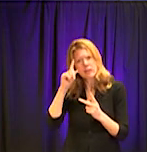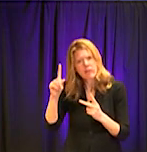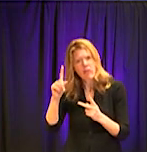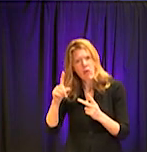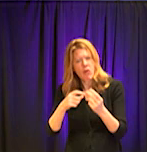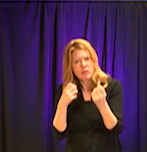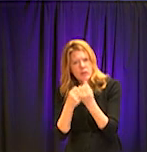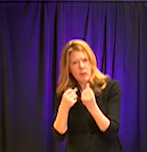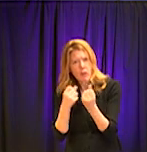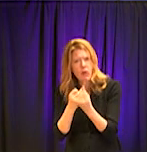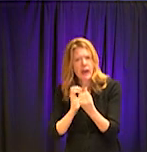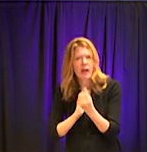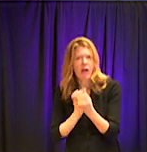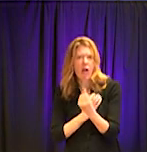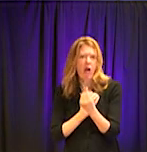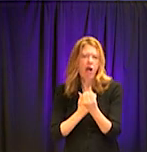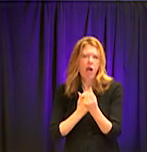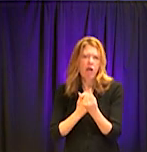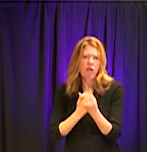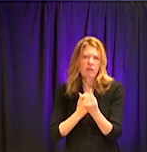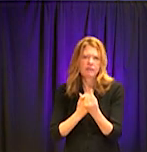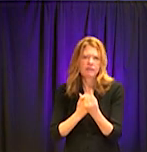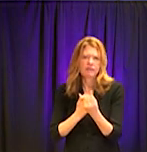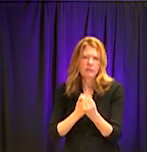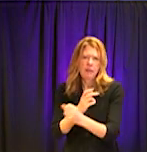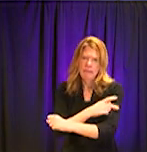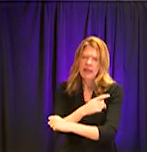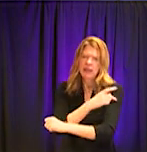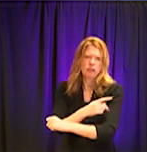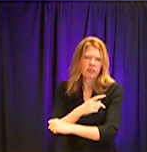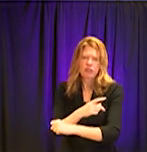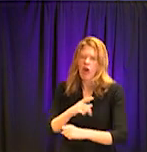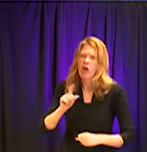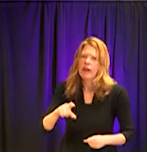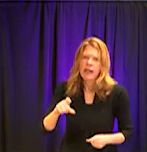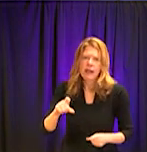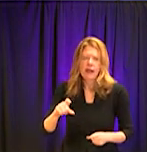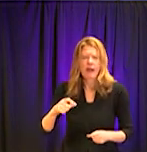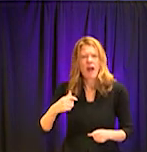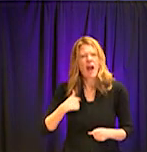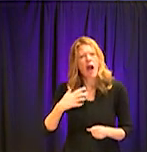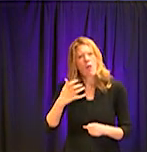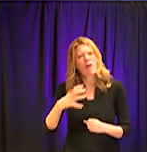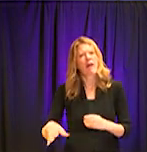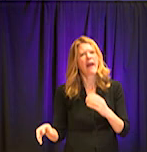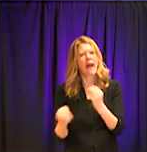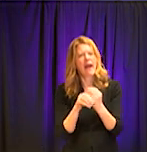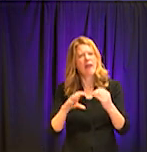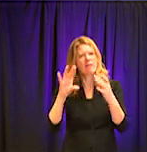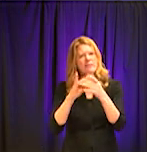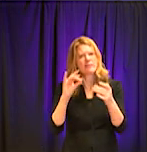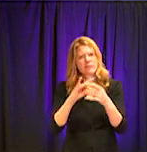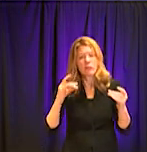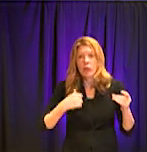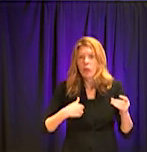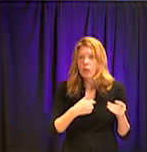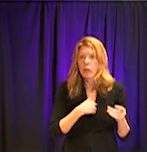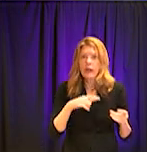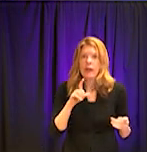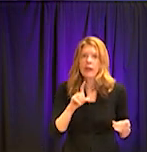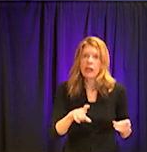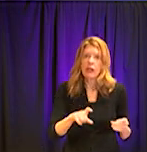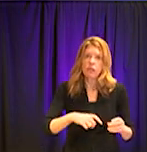that's very concerning. Actually, that is another tremendously important reason for us to implement these, uh,